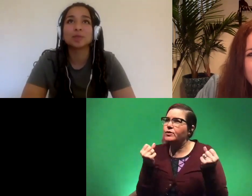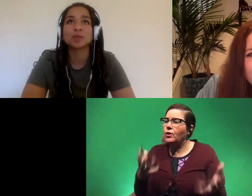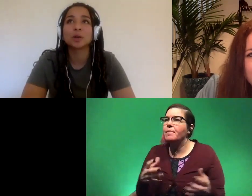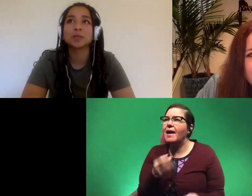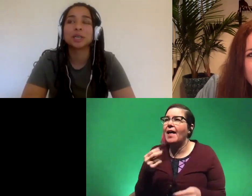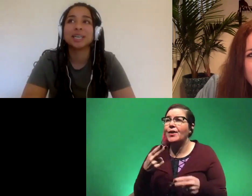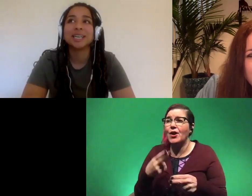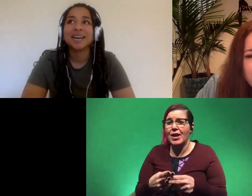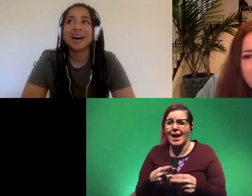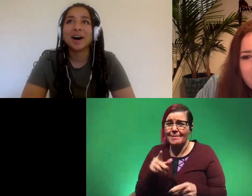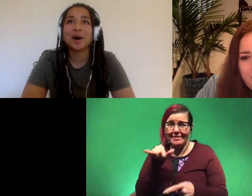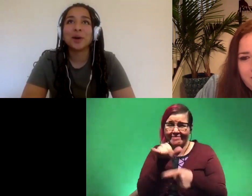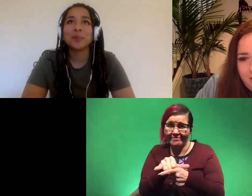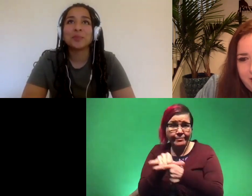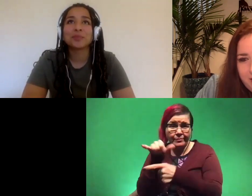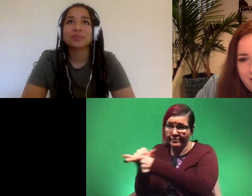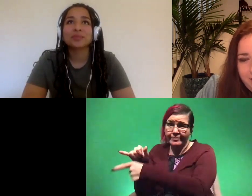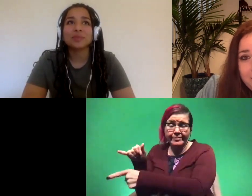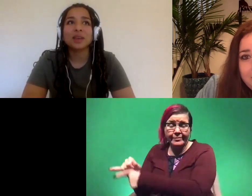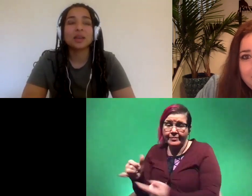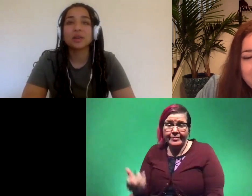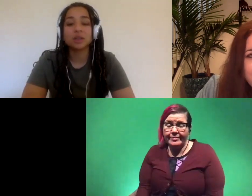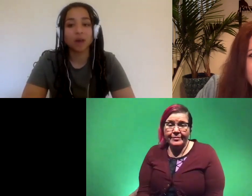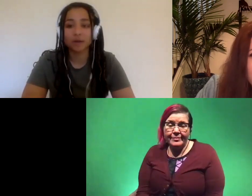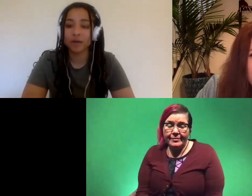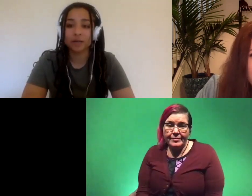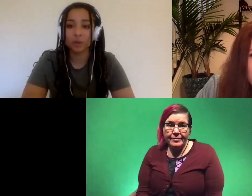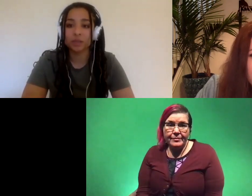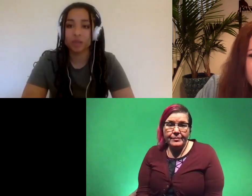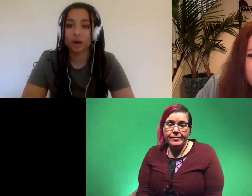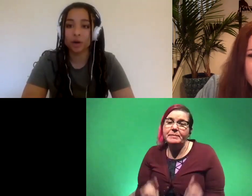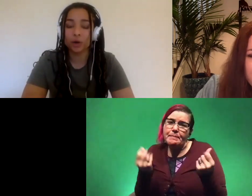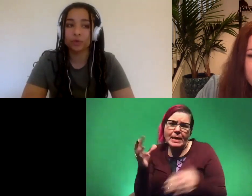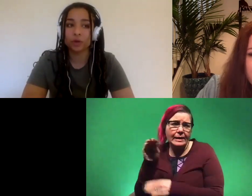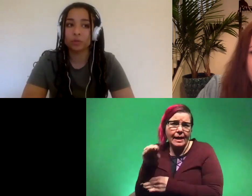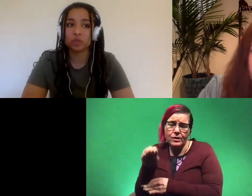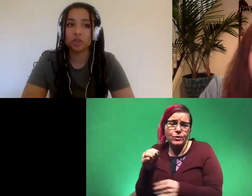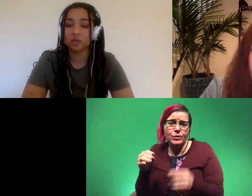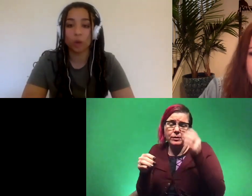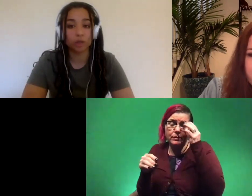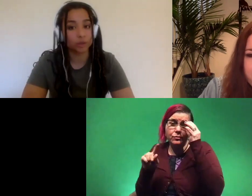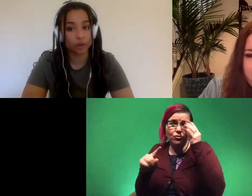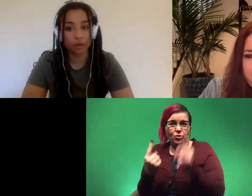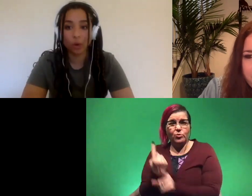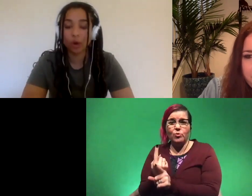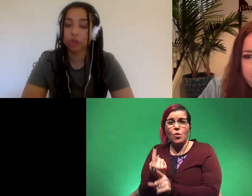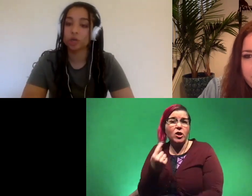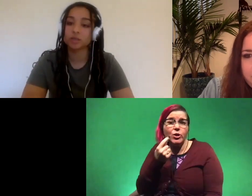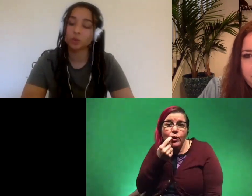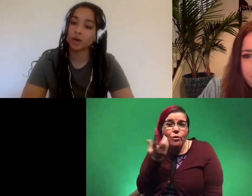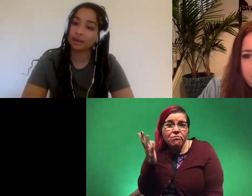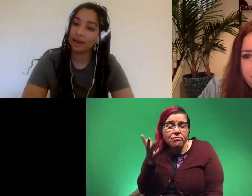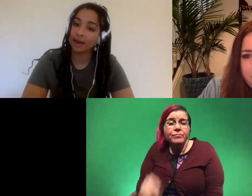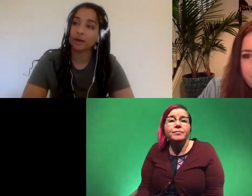names are so obscure um there's a lot of dinosaurs that are known from just one tooth or just